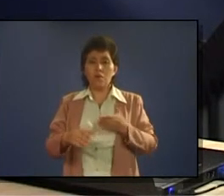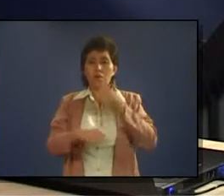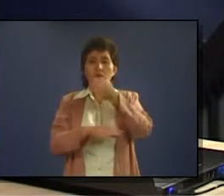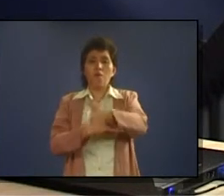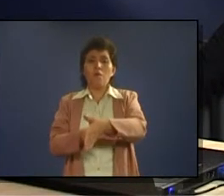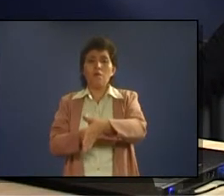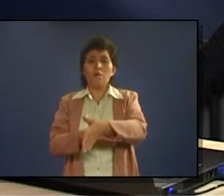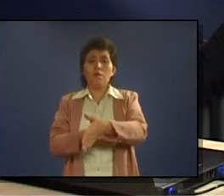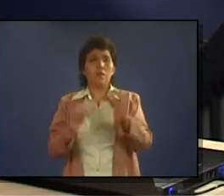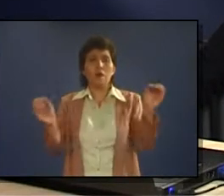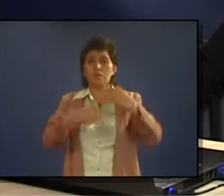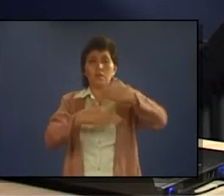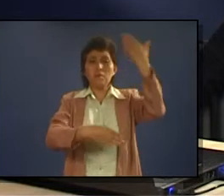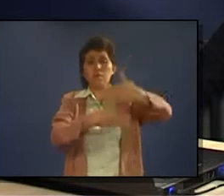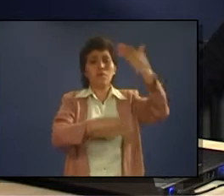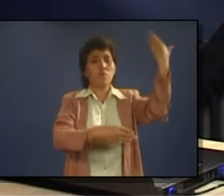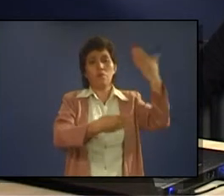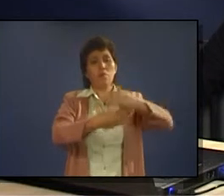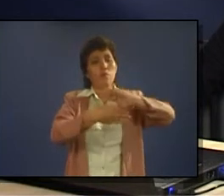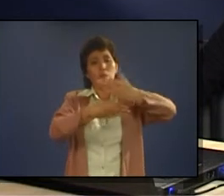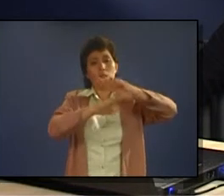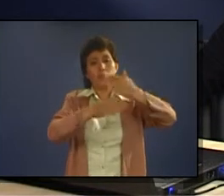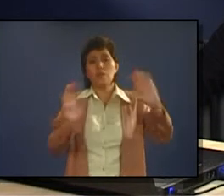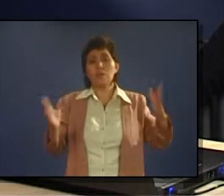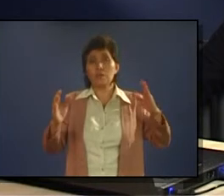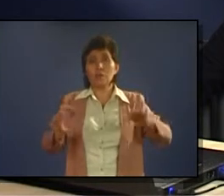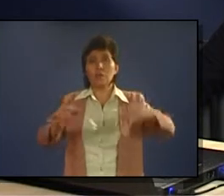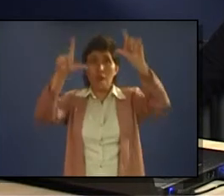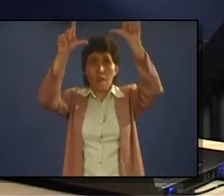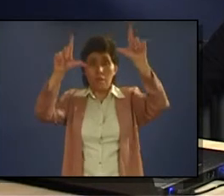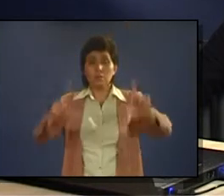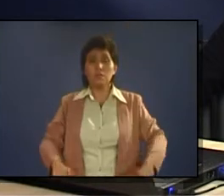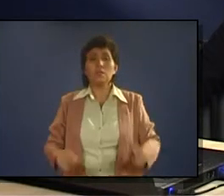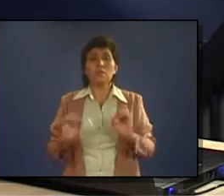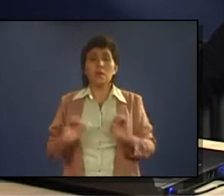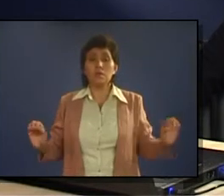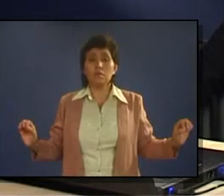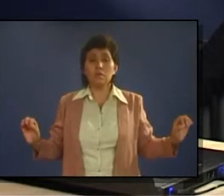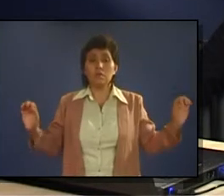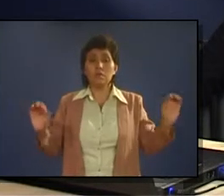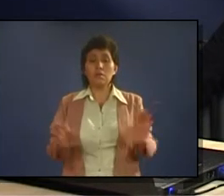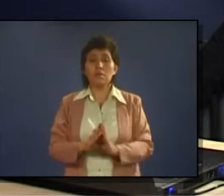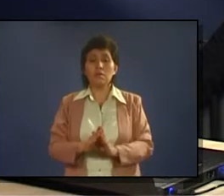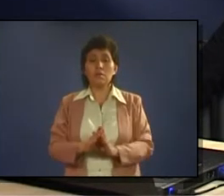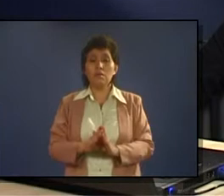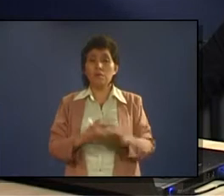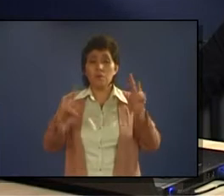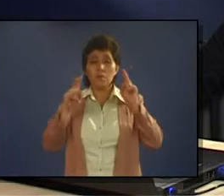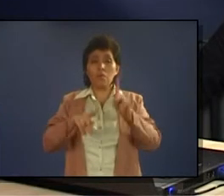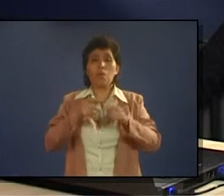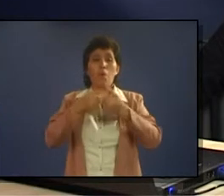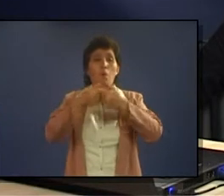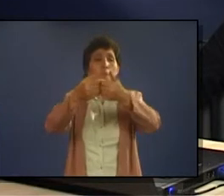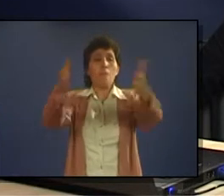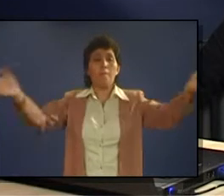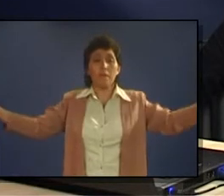closed windows and walls between, but just, I can see you, everyone can see each other,